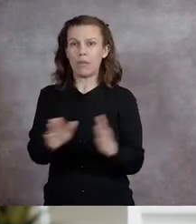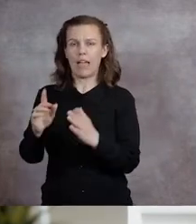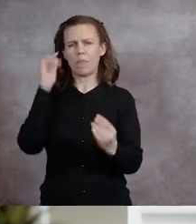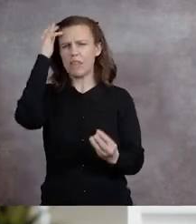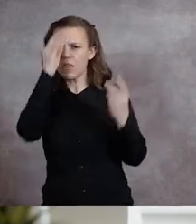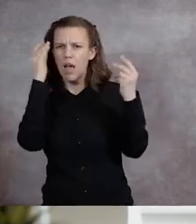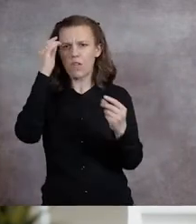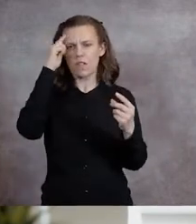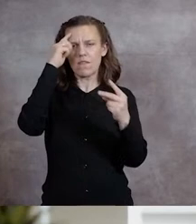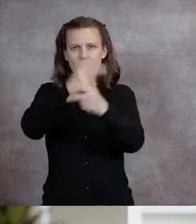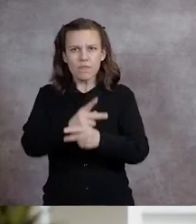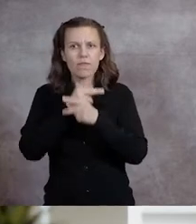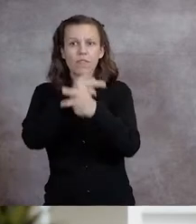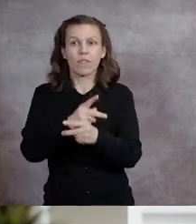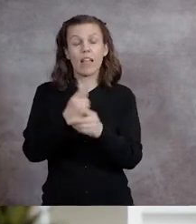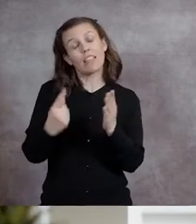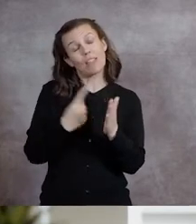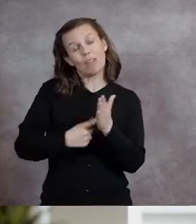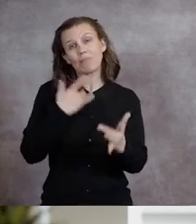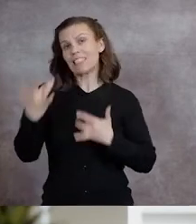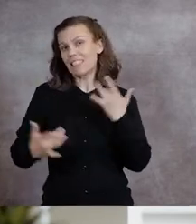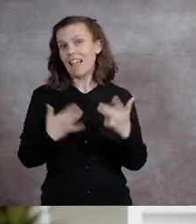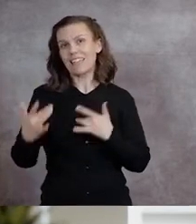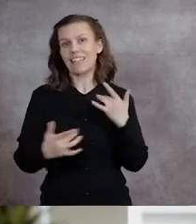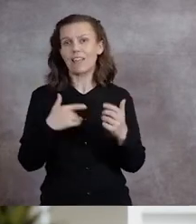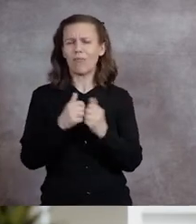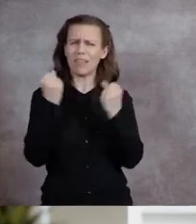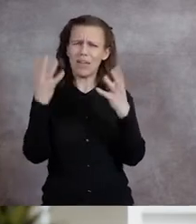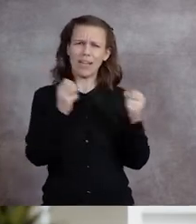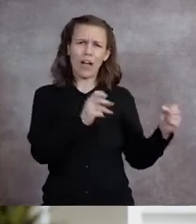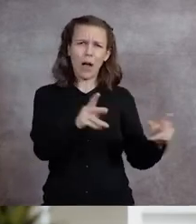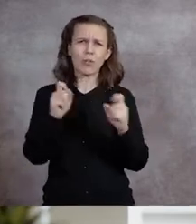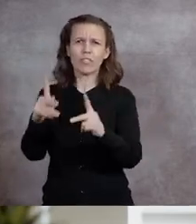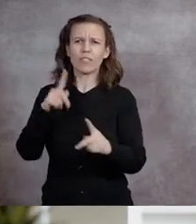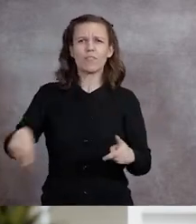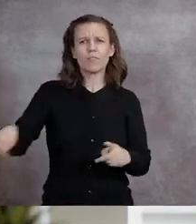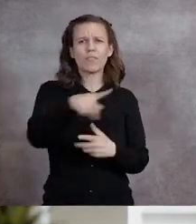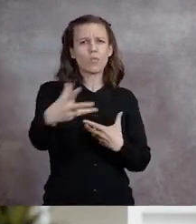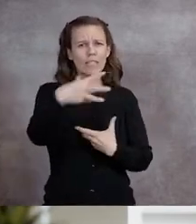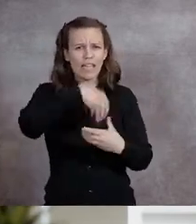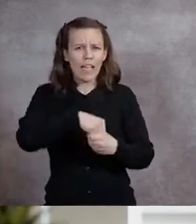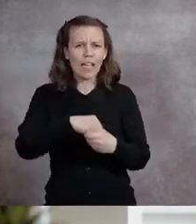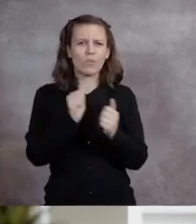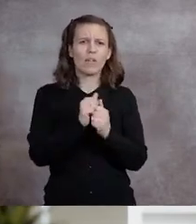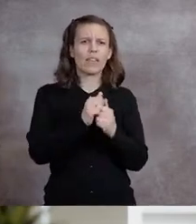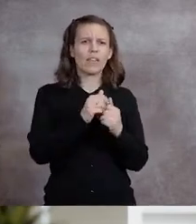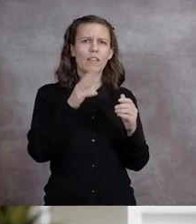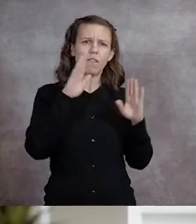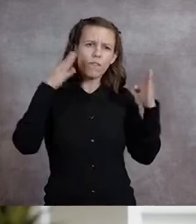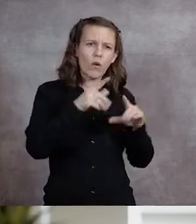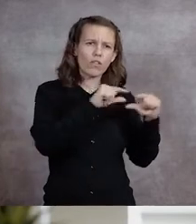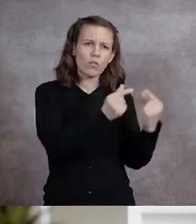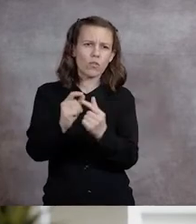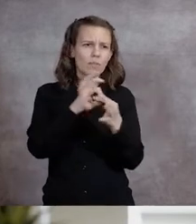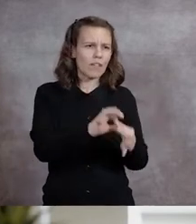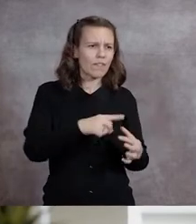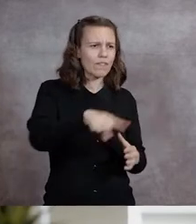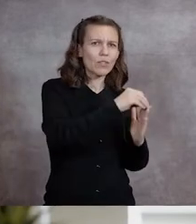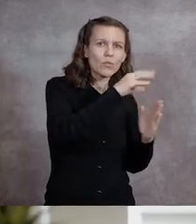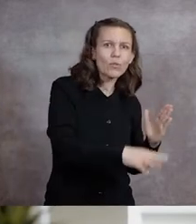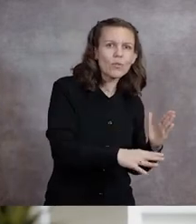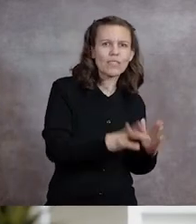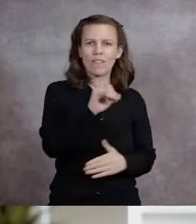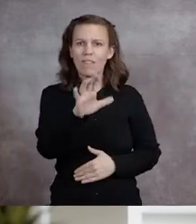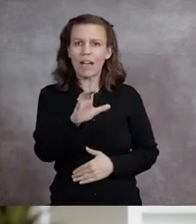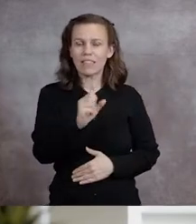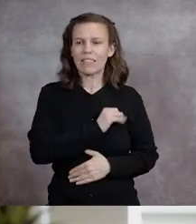thoughtful, deliberate, and at times exciting, with multiple opportunities to engage with our focus groups of students, faculty,